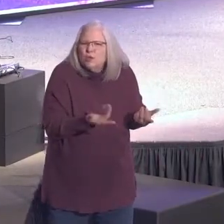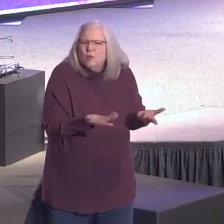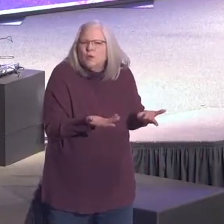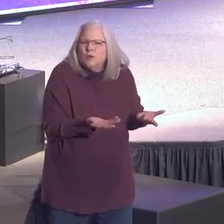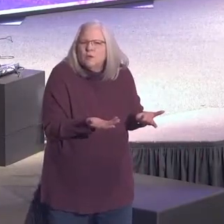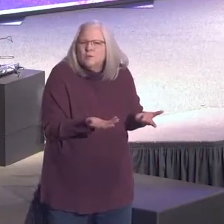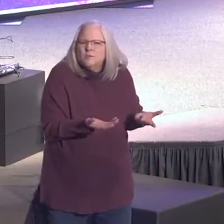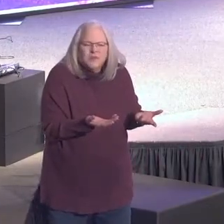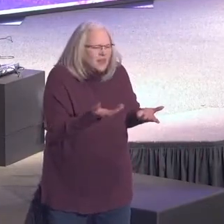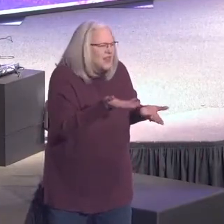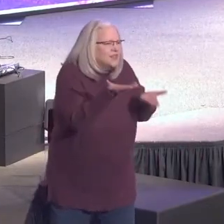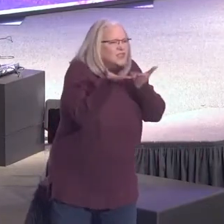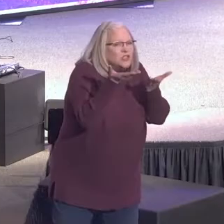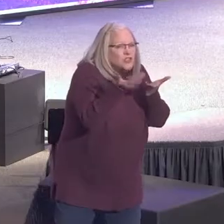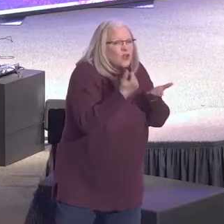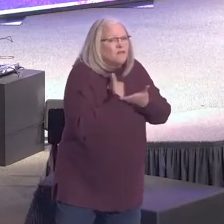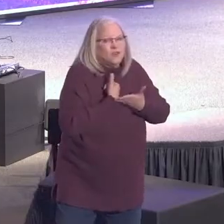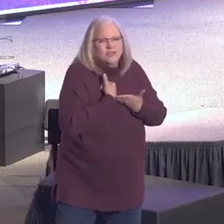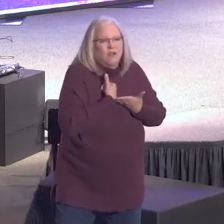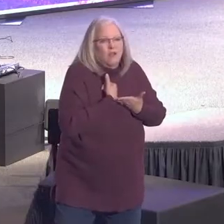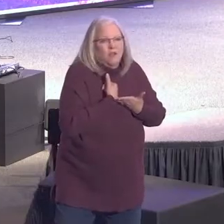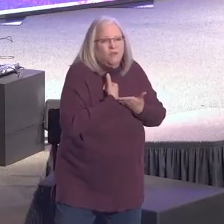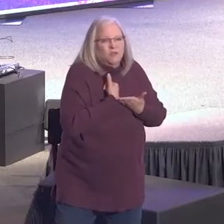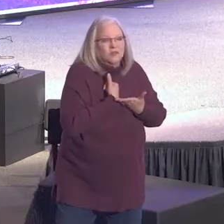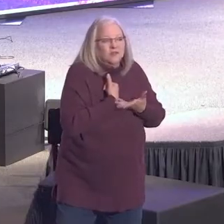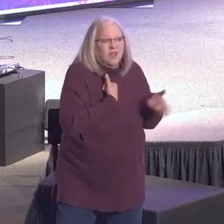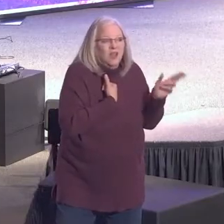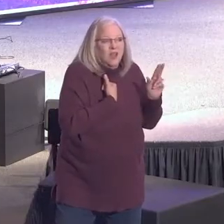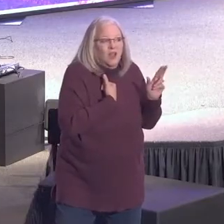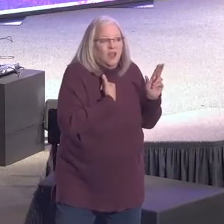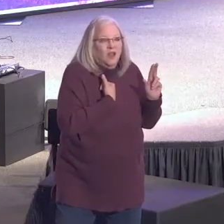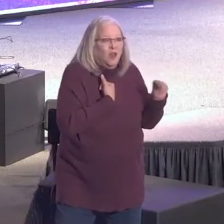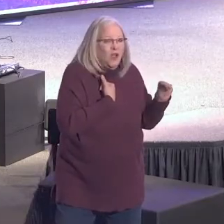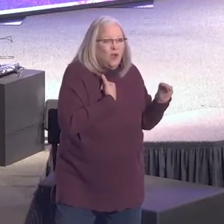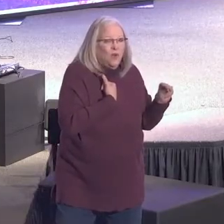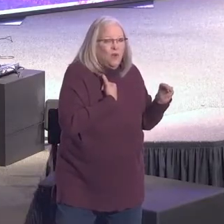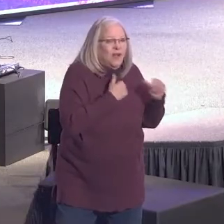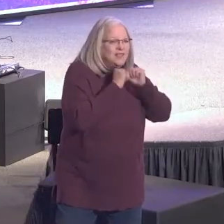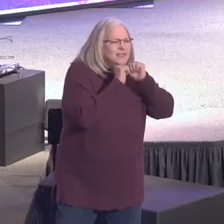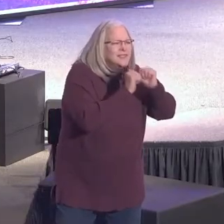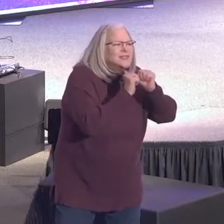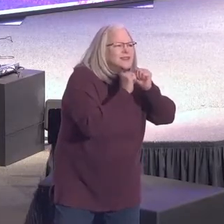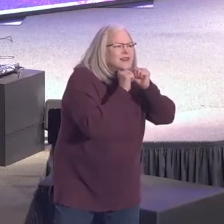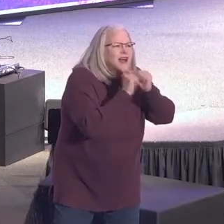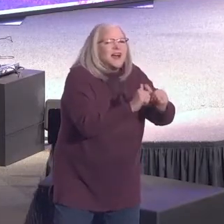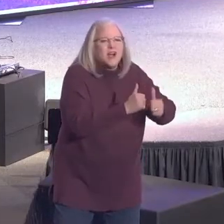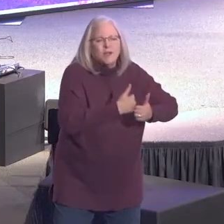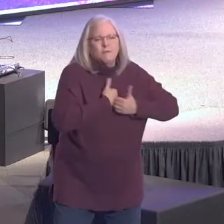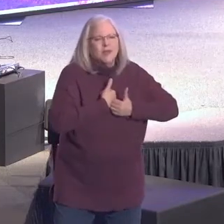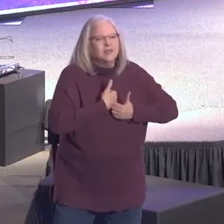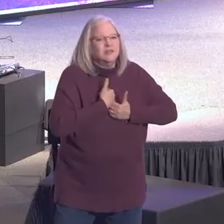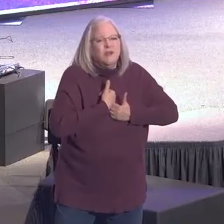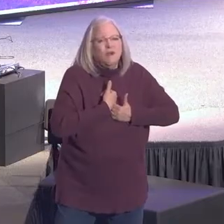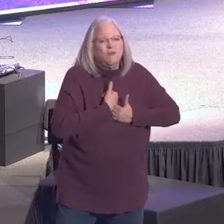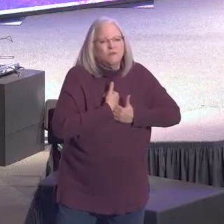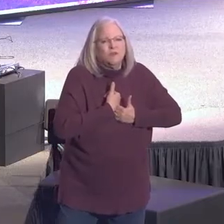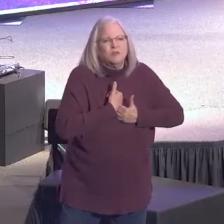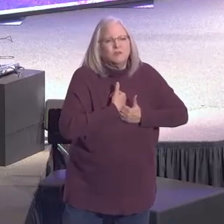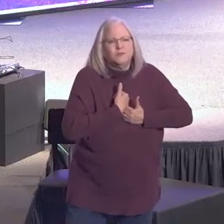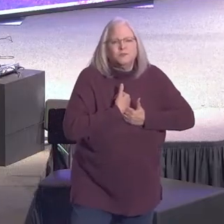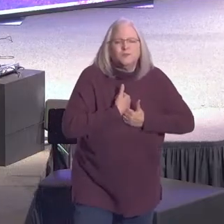is to serve yourself. No. Contradict that. Deny yourself. Take up your cross